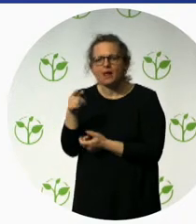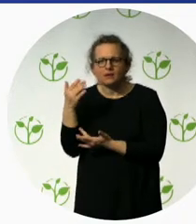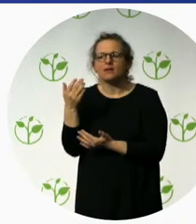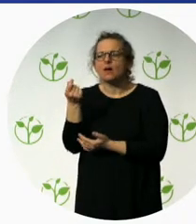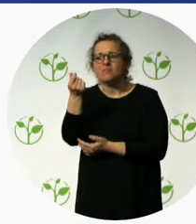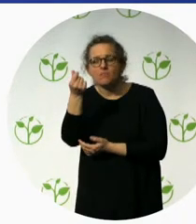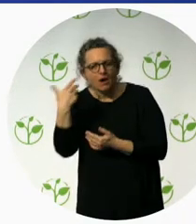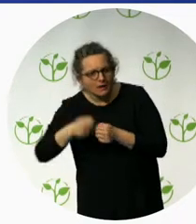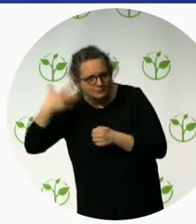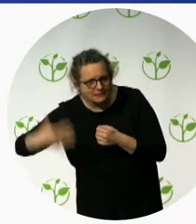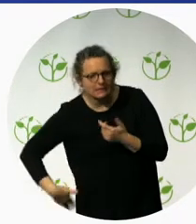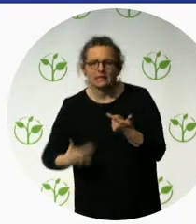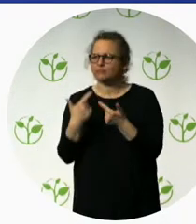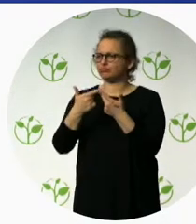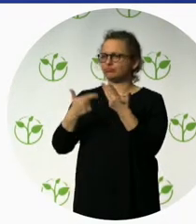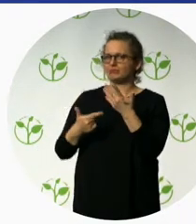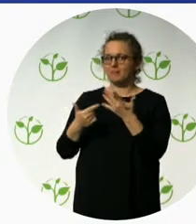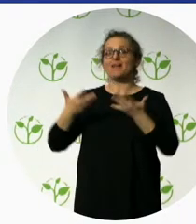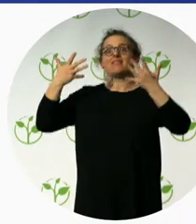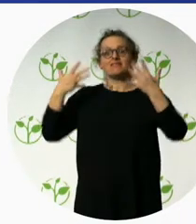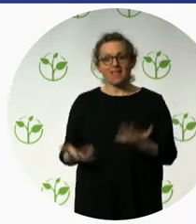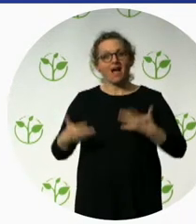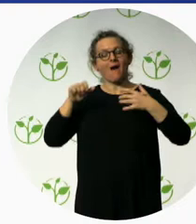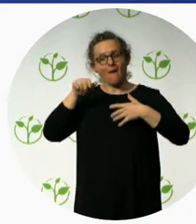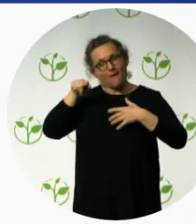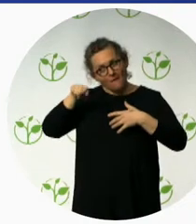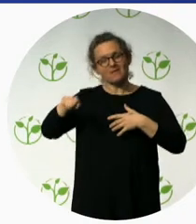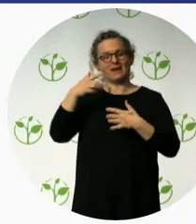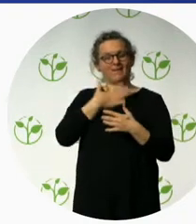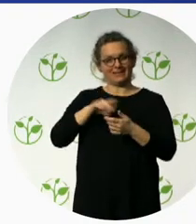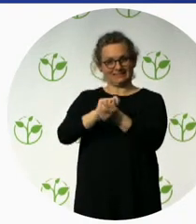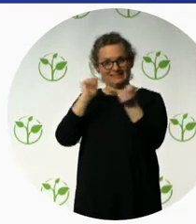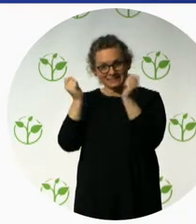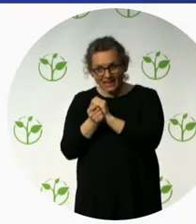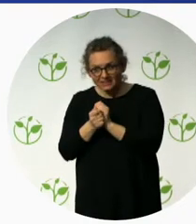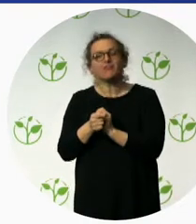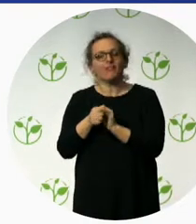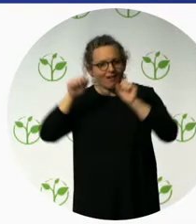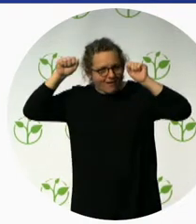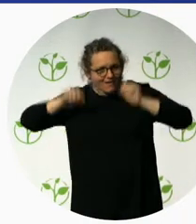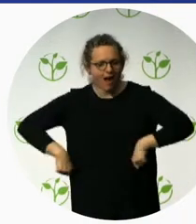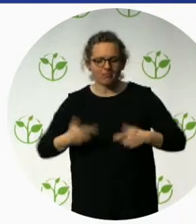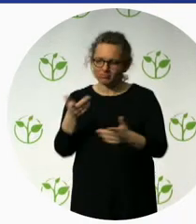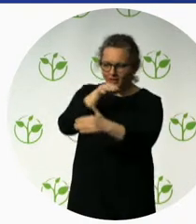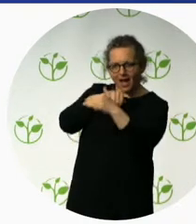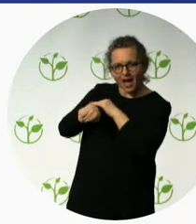accessible islands on the Galapagos, where we can also take our guests.